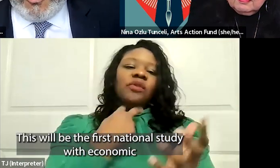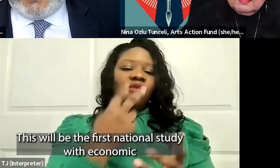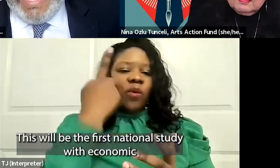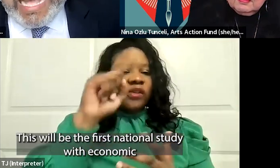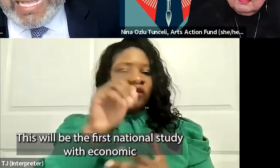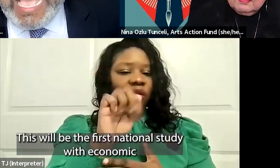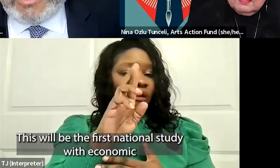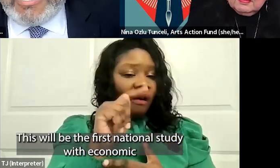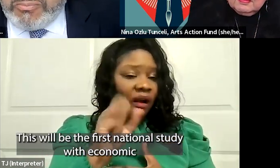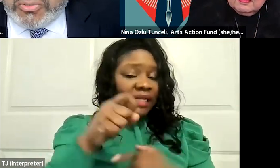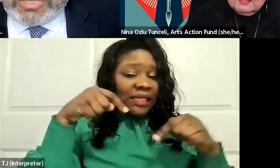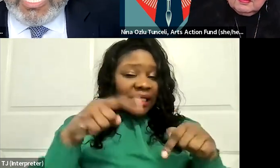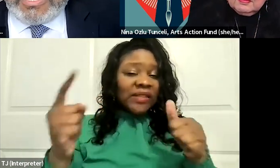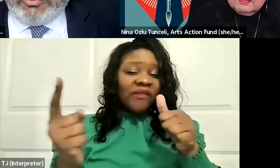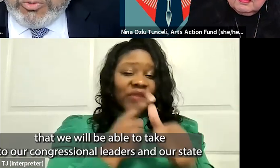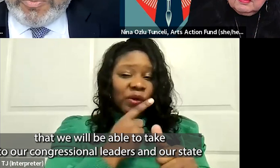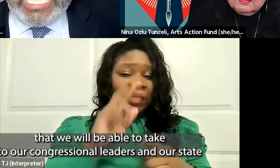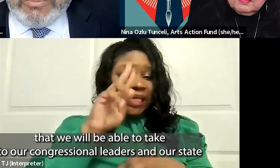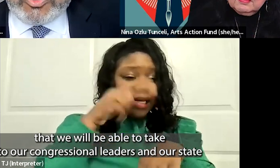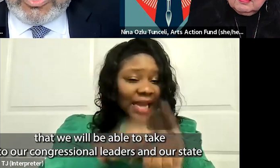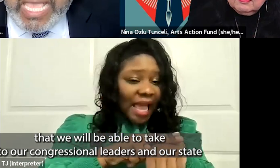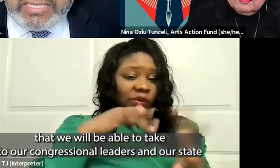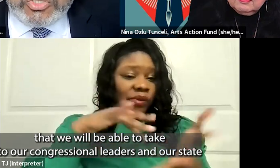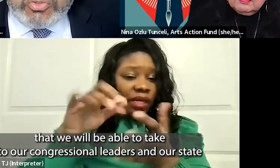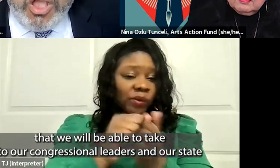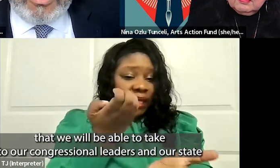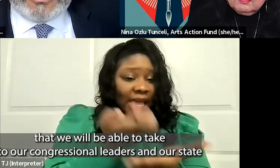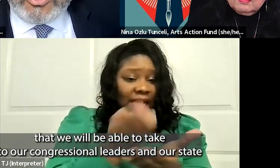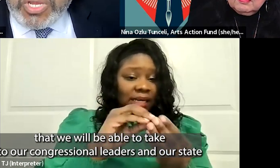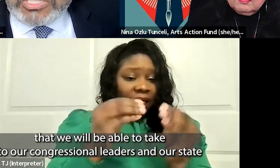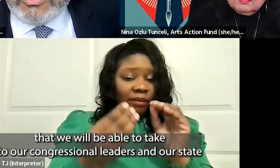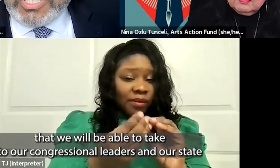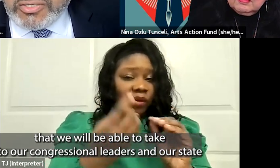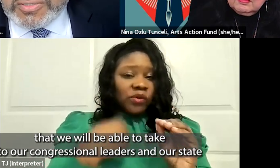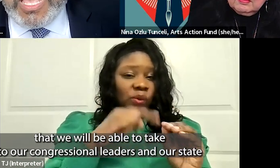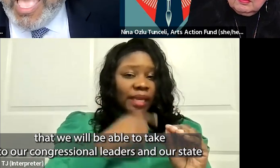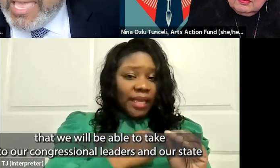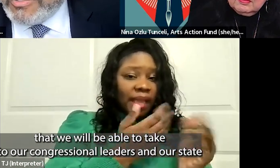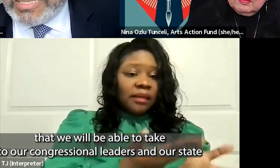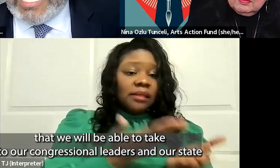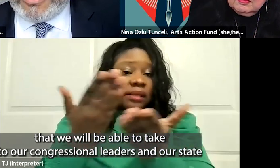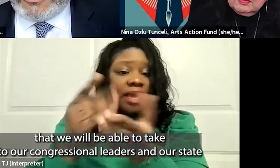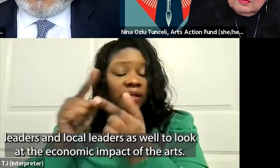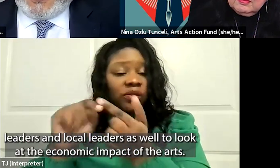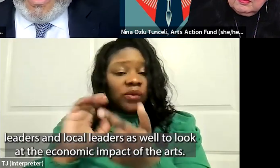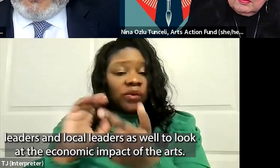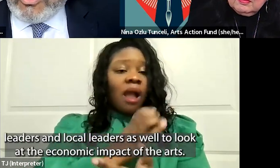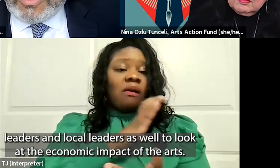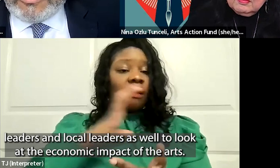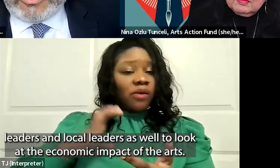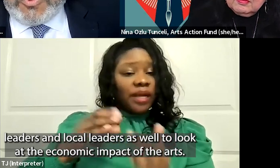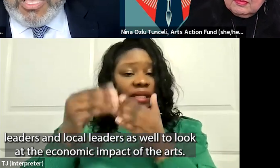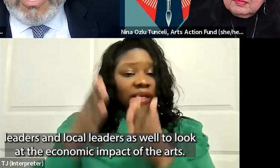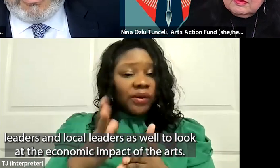study with economic numbers that we will be able to take to our congressional leaders and our state leaders